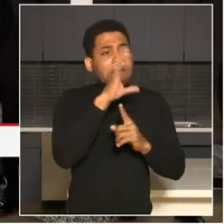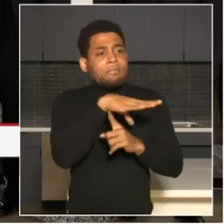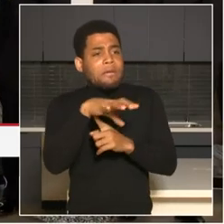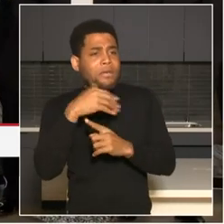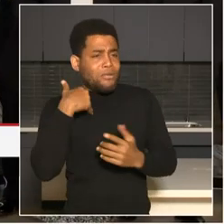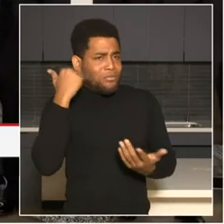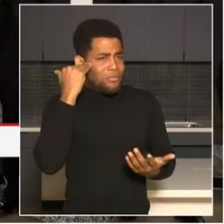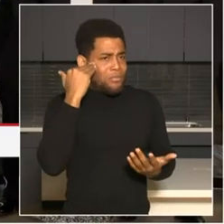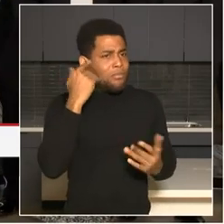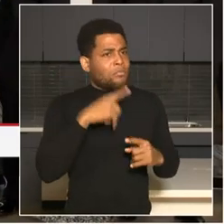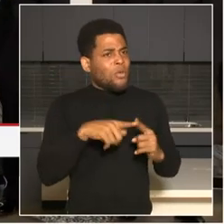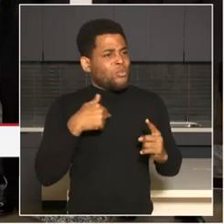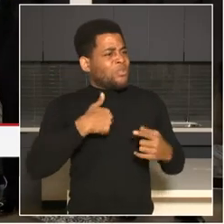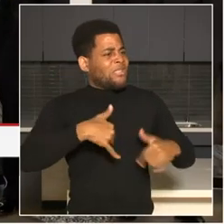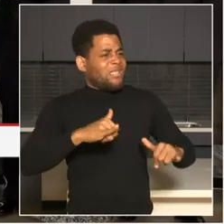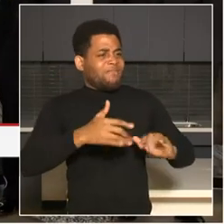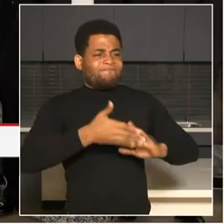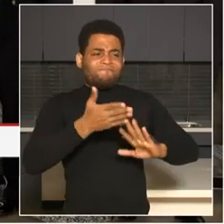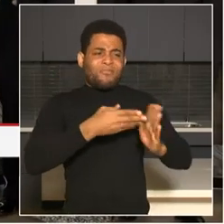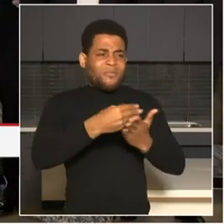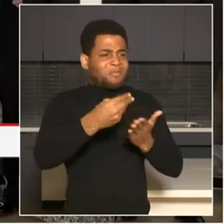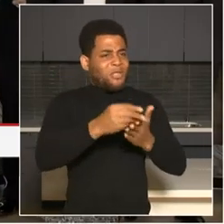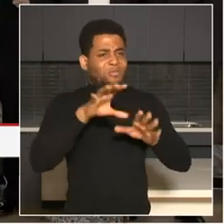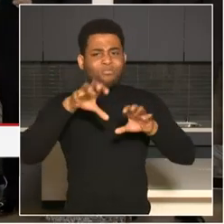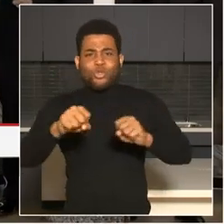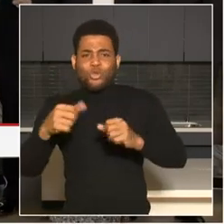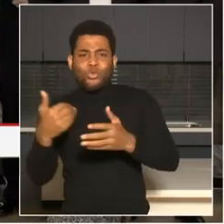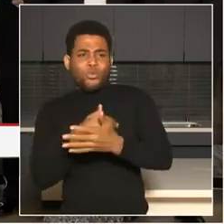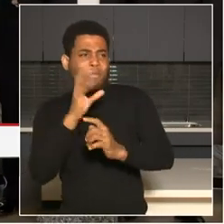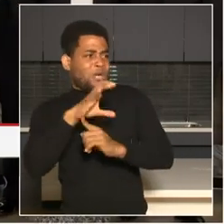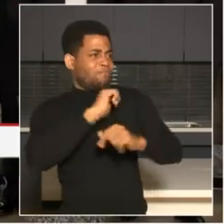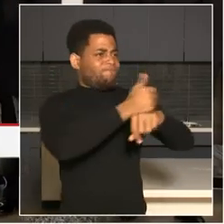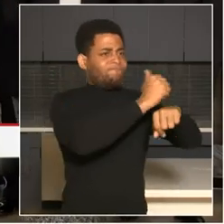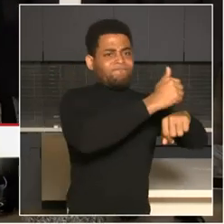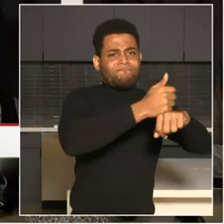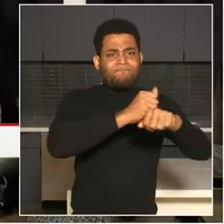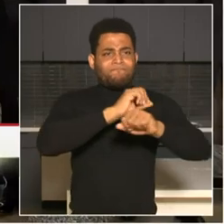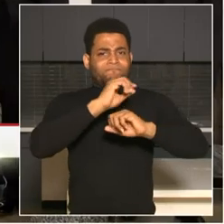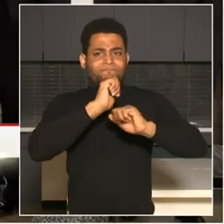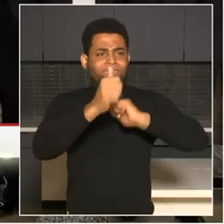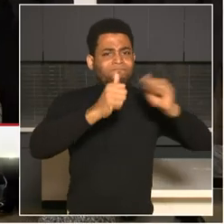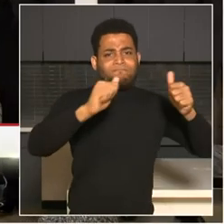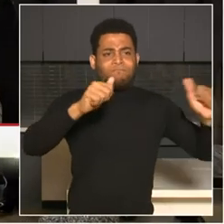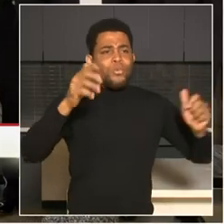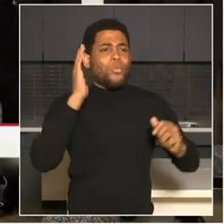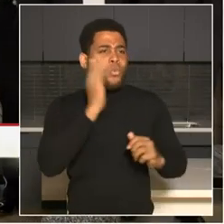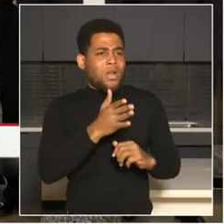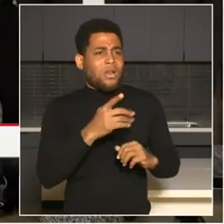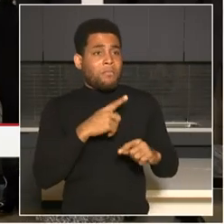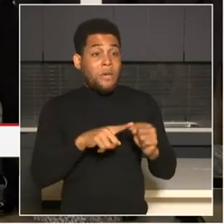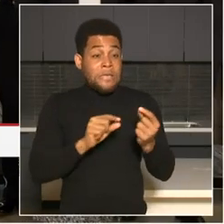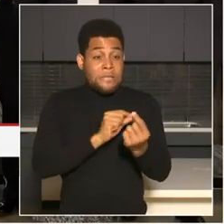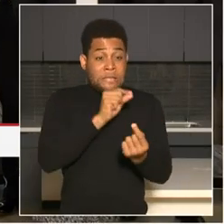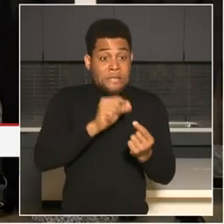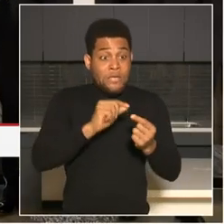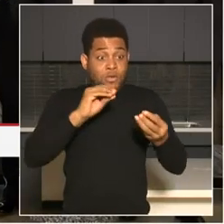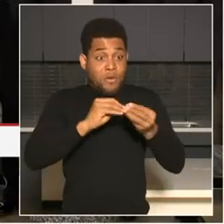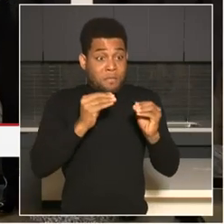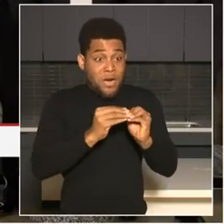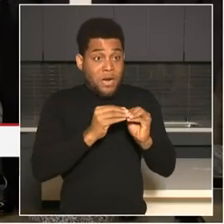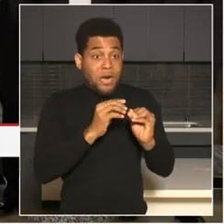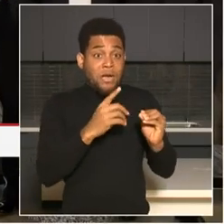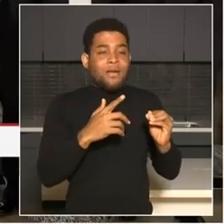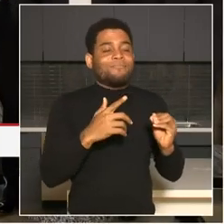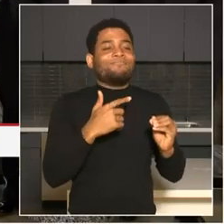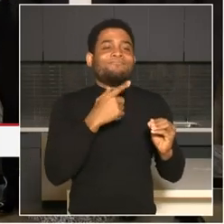And I think we have, I don't want to give the number, right? But we do have cameras that we are procuring that we will distribute across the District of Columbia. And I think